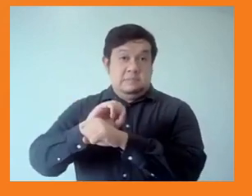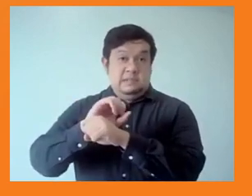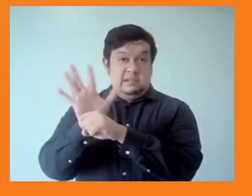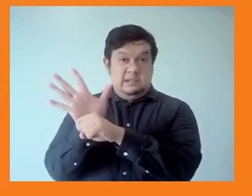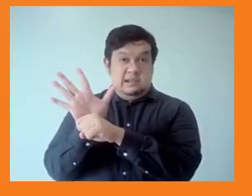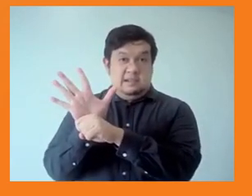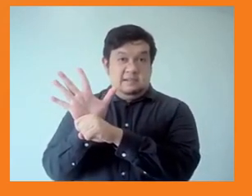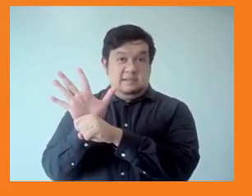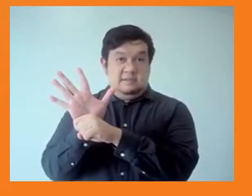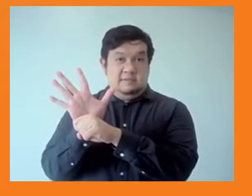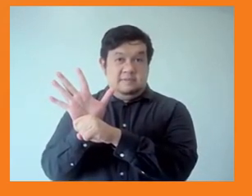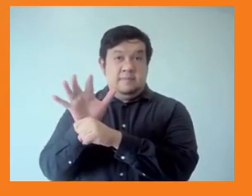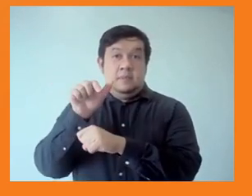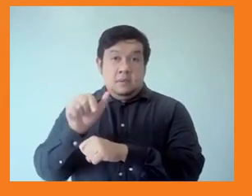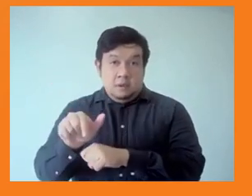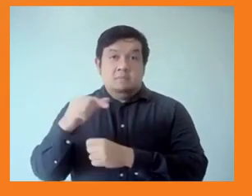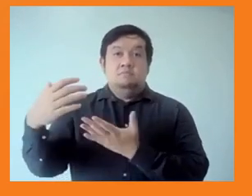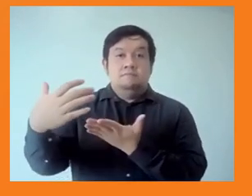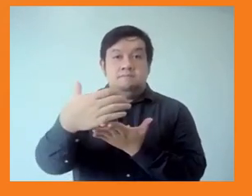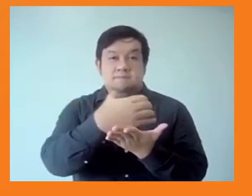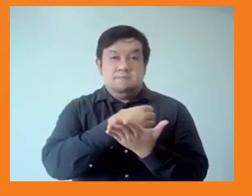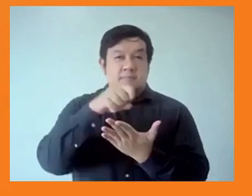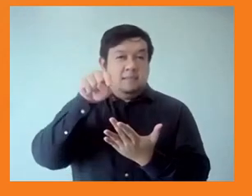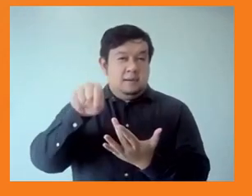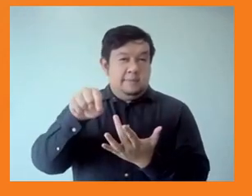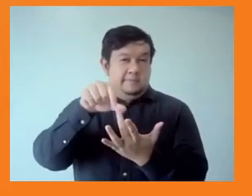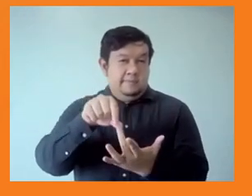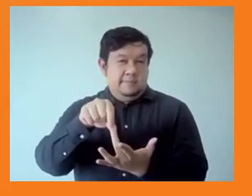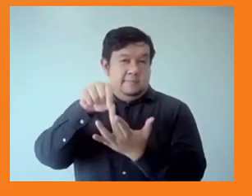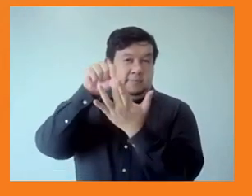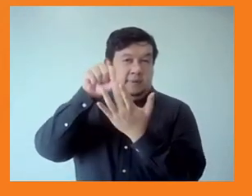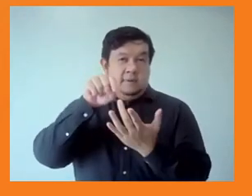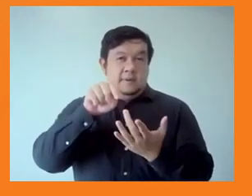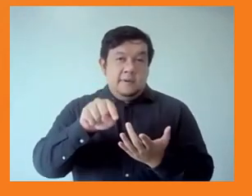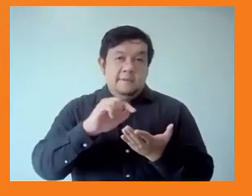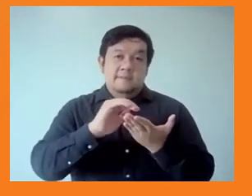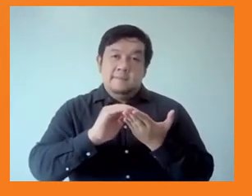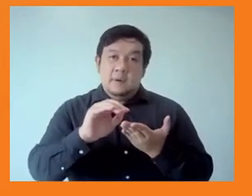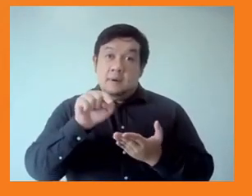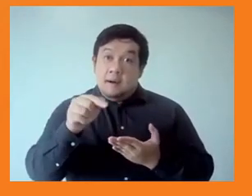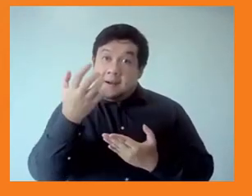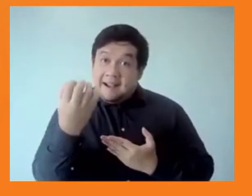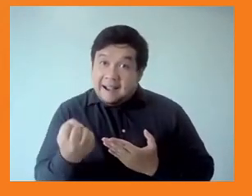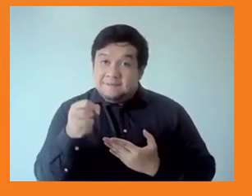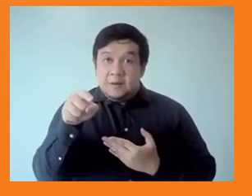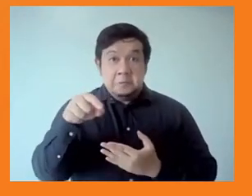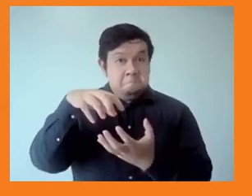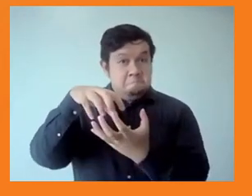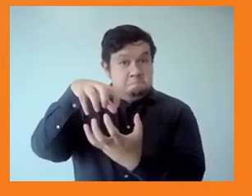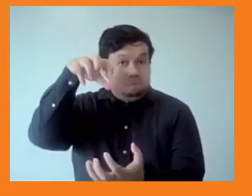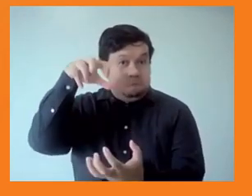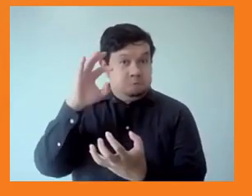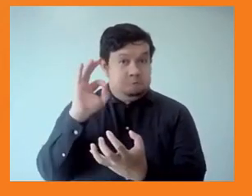exemptions, tax exemptions for large corporations and the wealthy and dodging through profit shifting across the world.